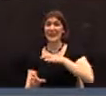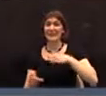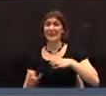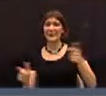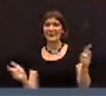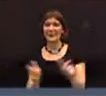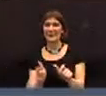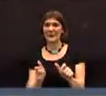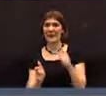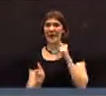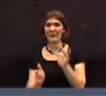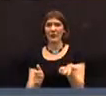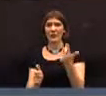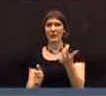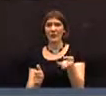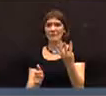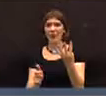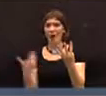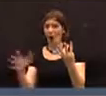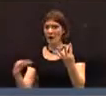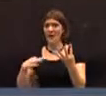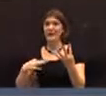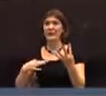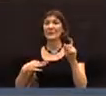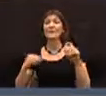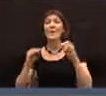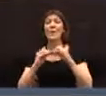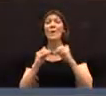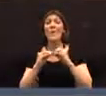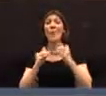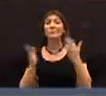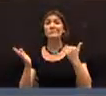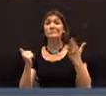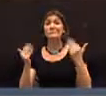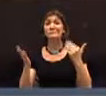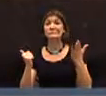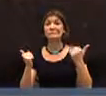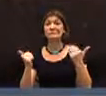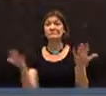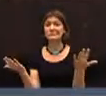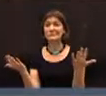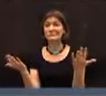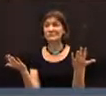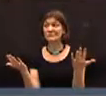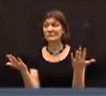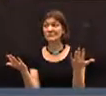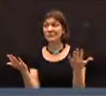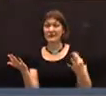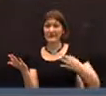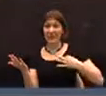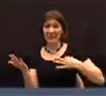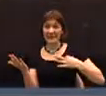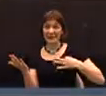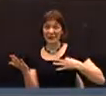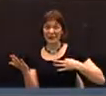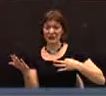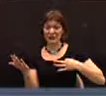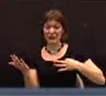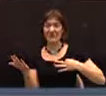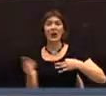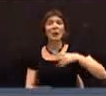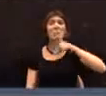have three or four people that have volunteered already. We do not need, the volunteers need not